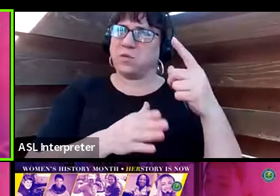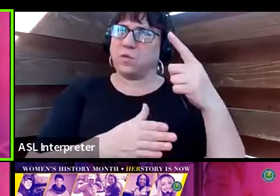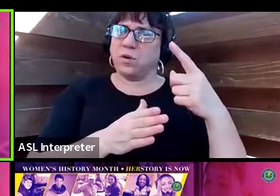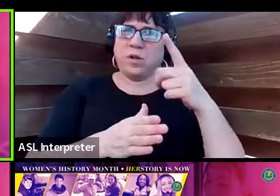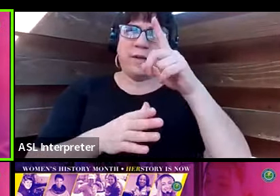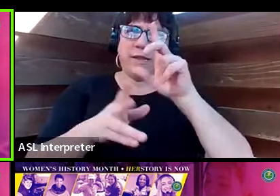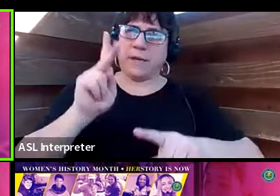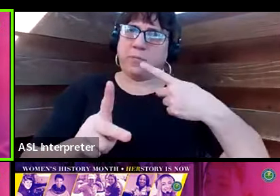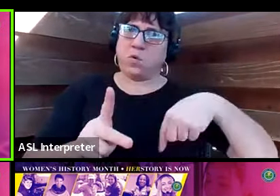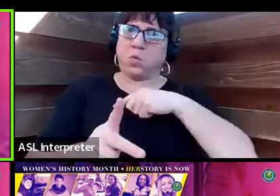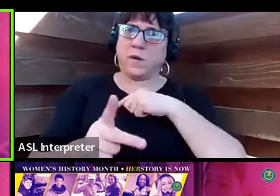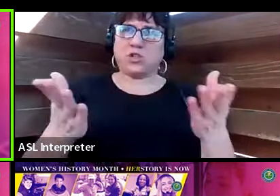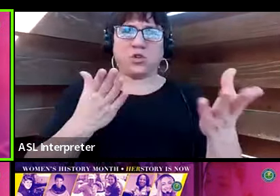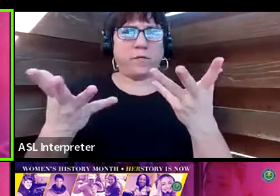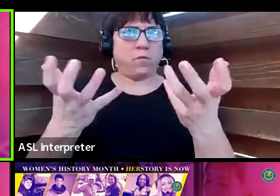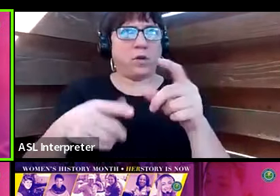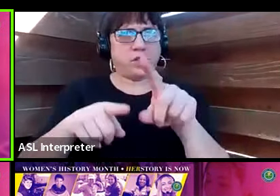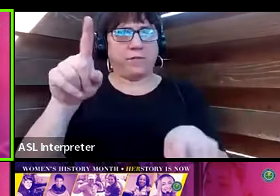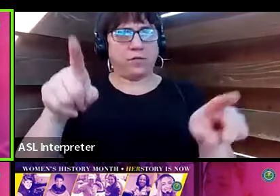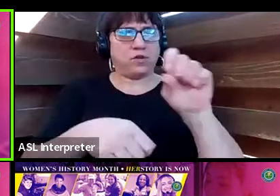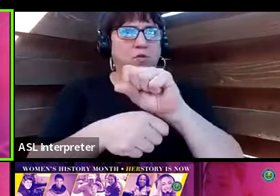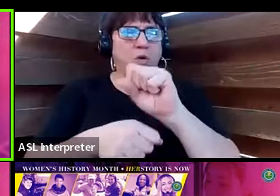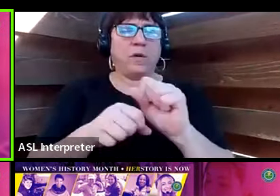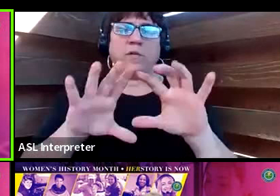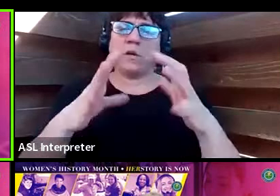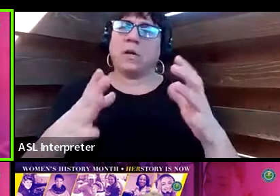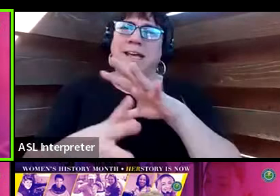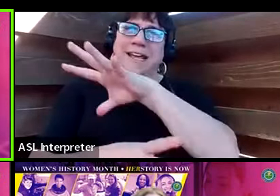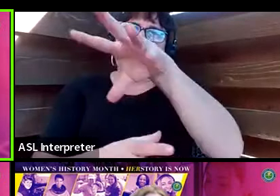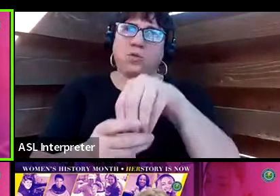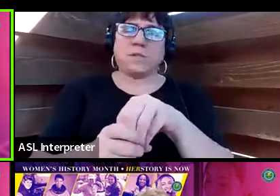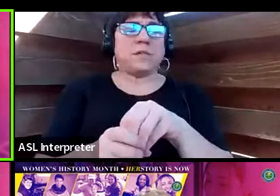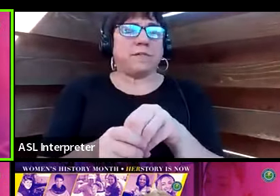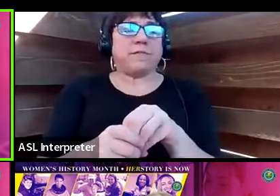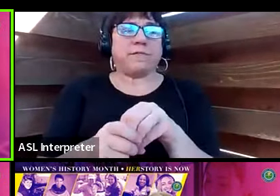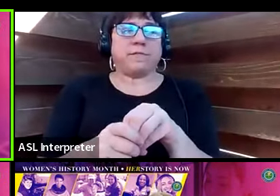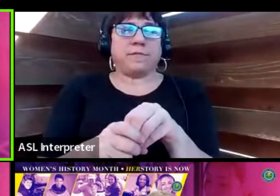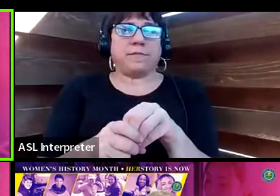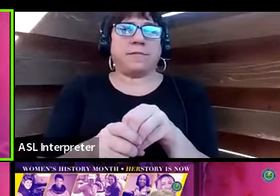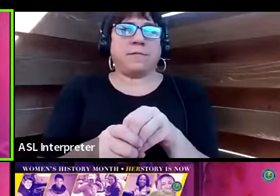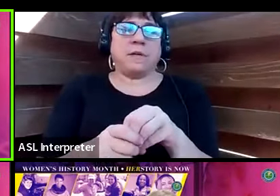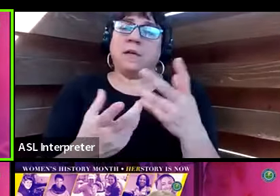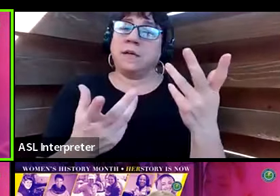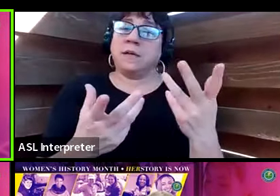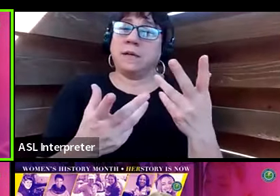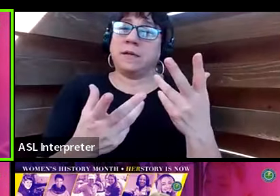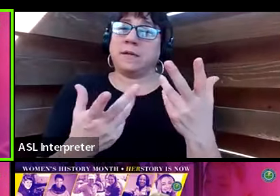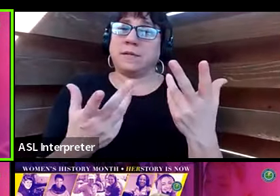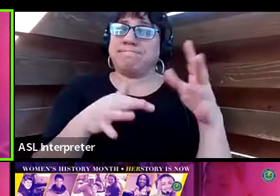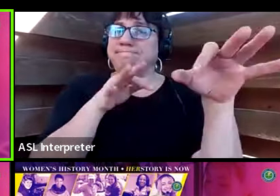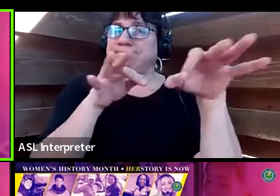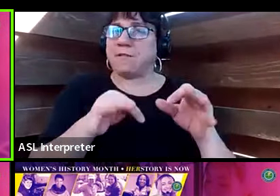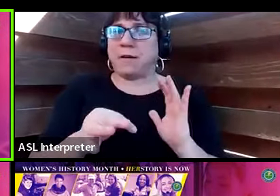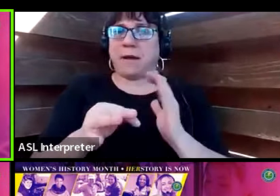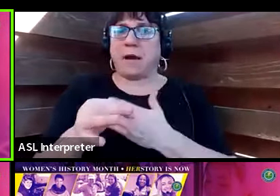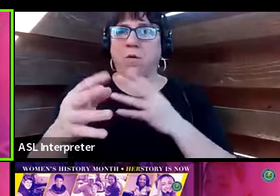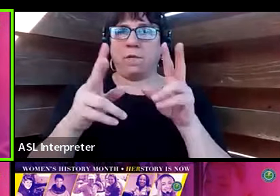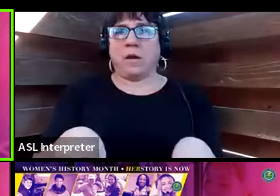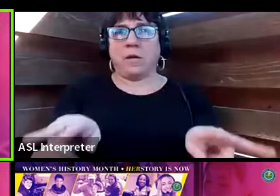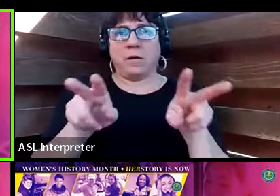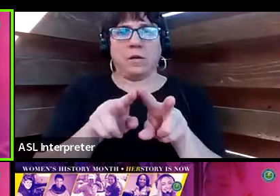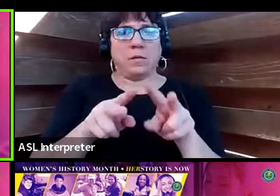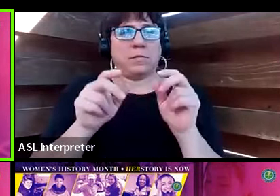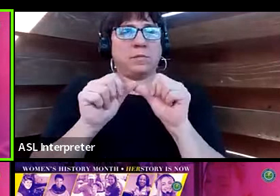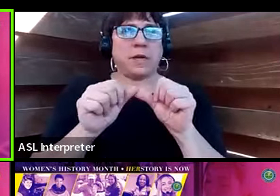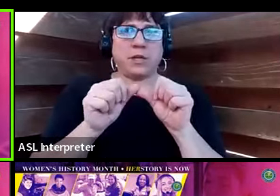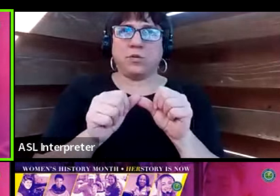workforce. And our inclusive nature here is defined by our values. We are continually seeking employees